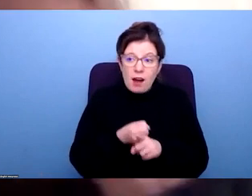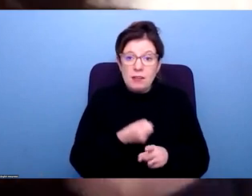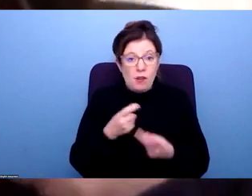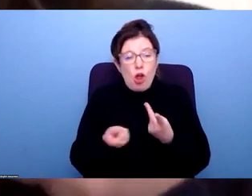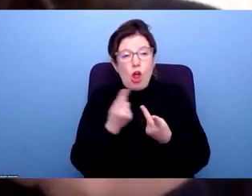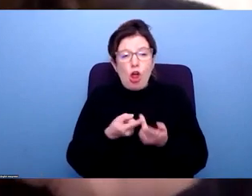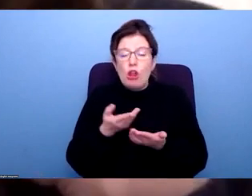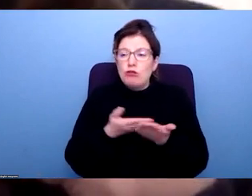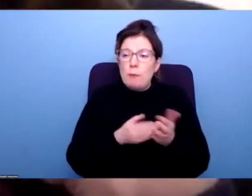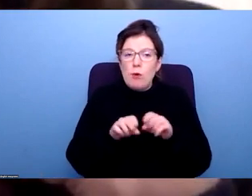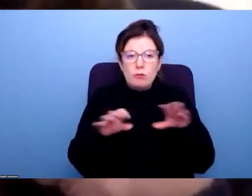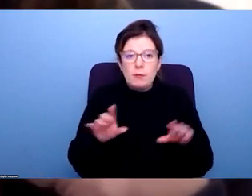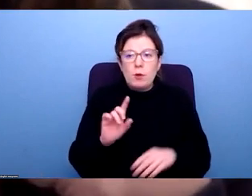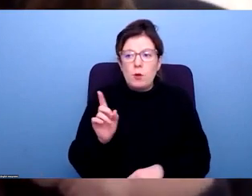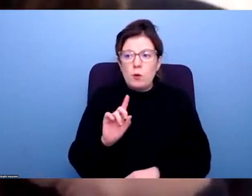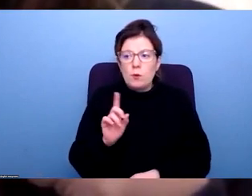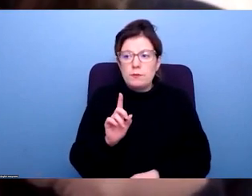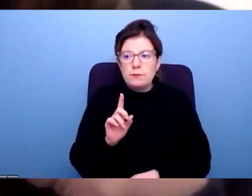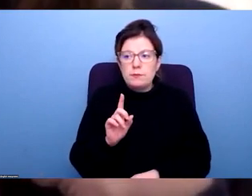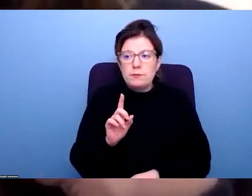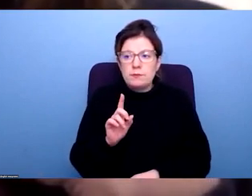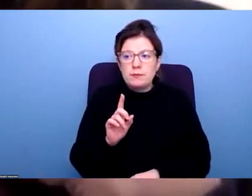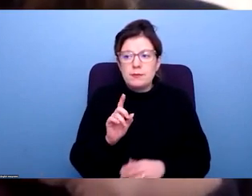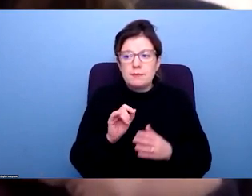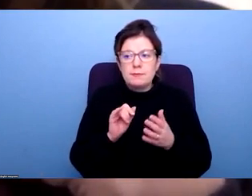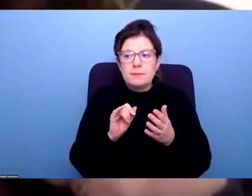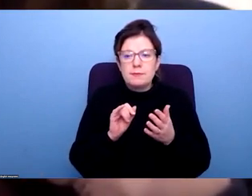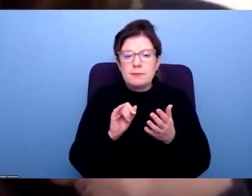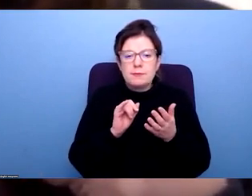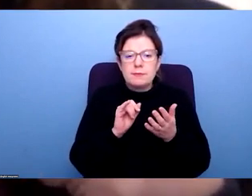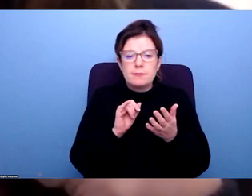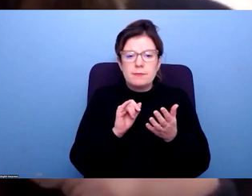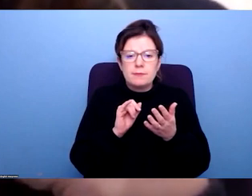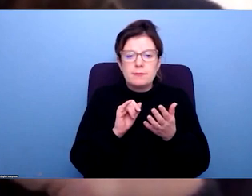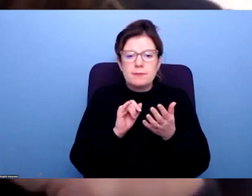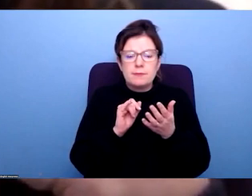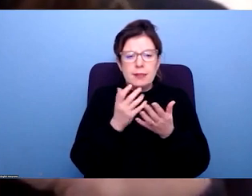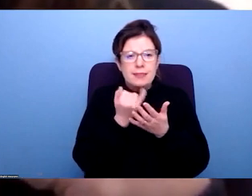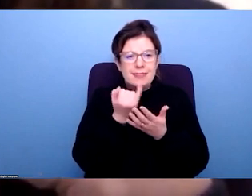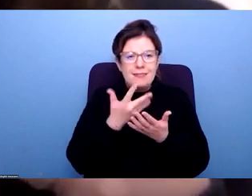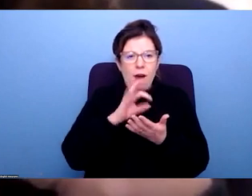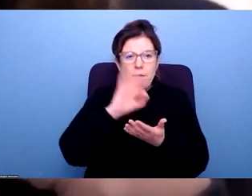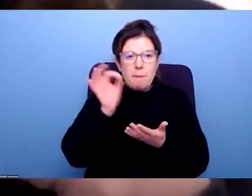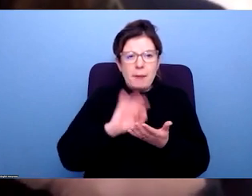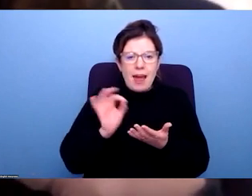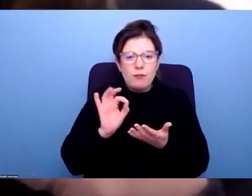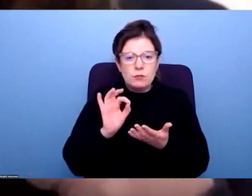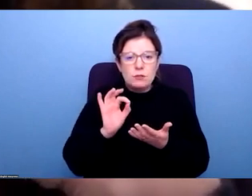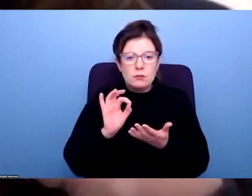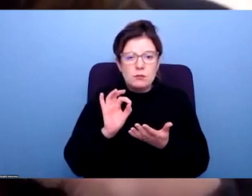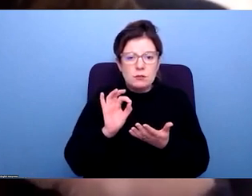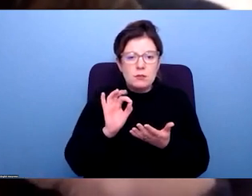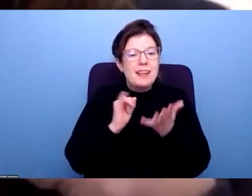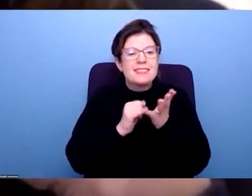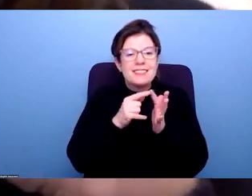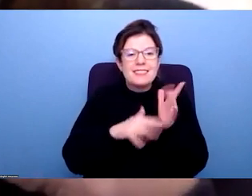report around the SEND system, and it was something like 65% of the parents that we spoke to said that they had to fight, you